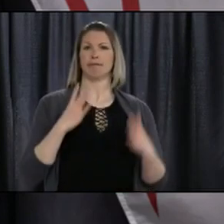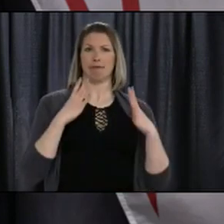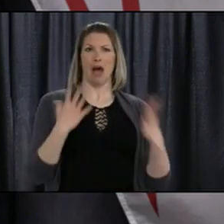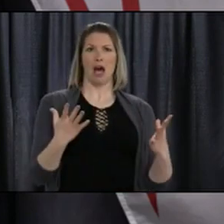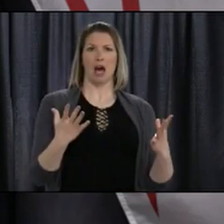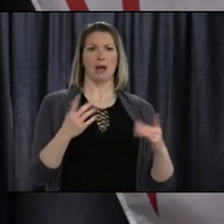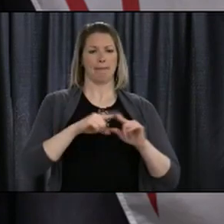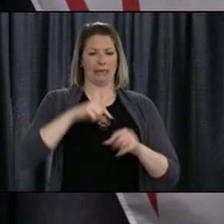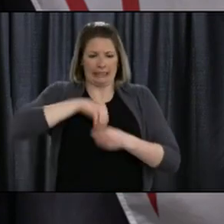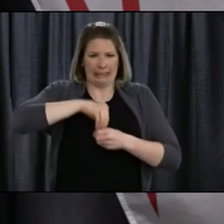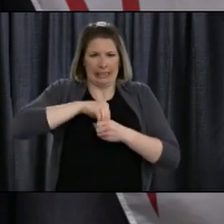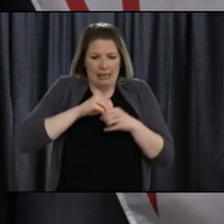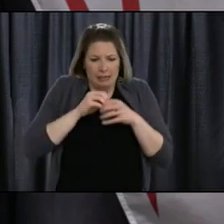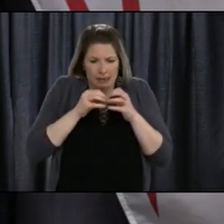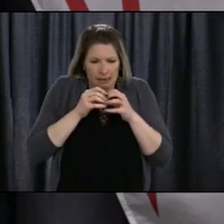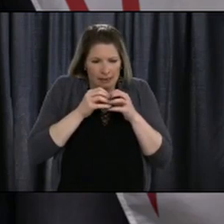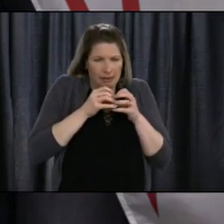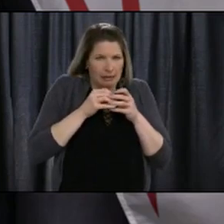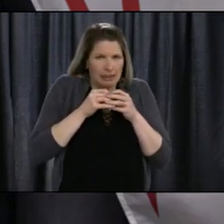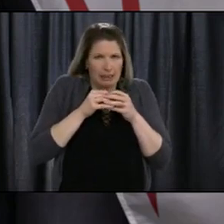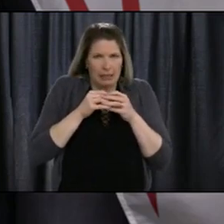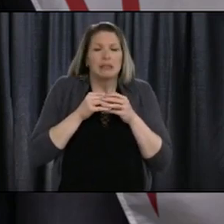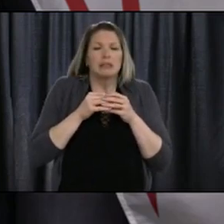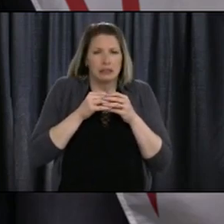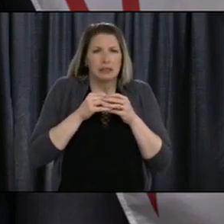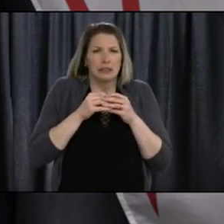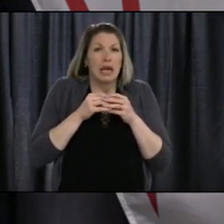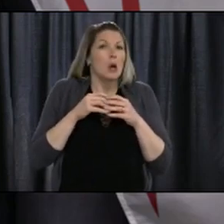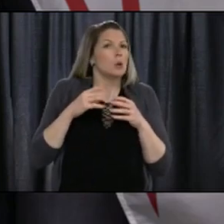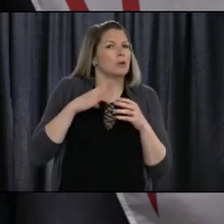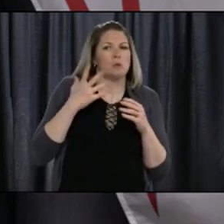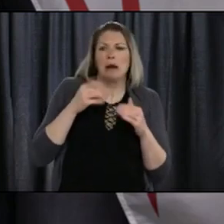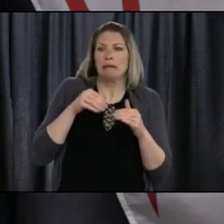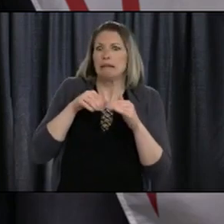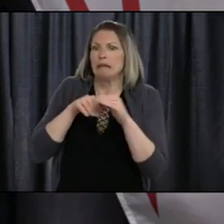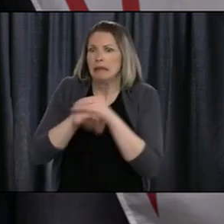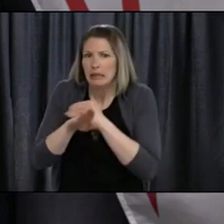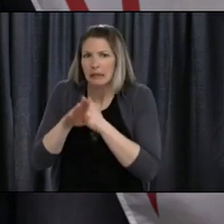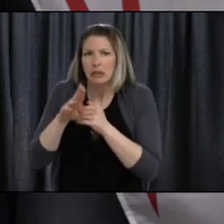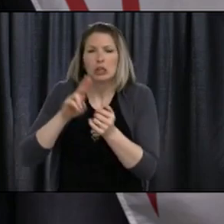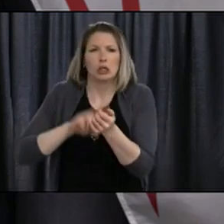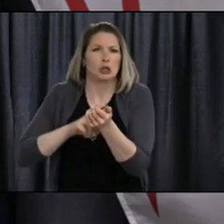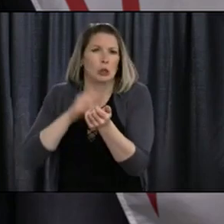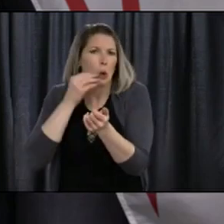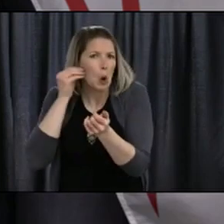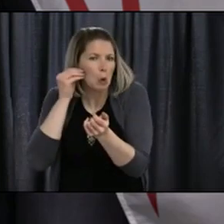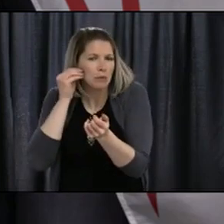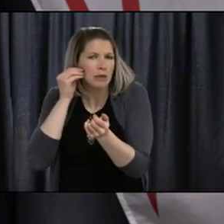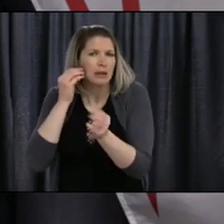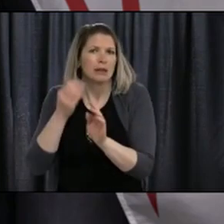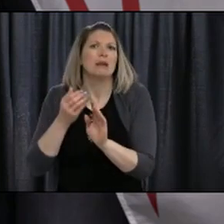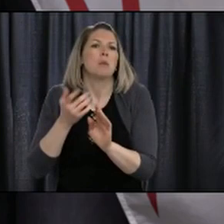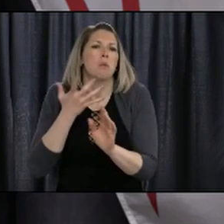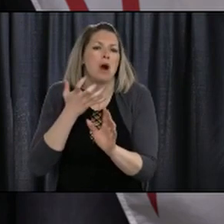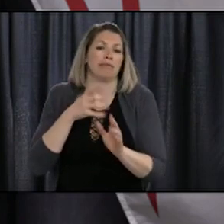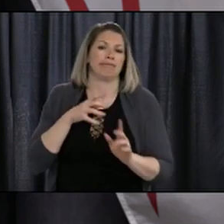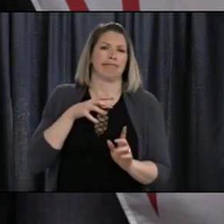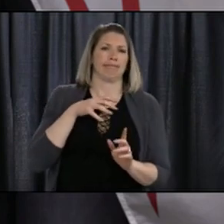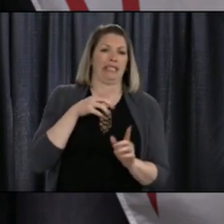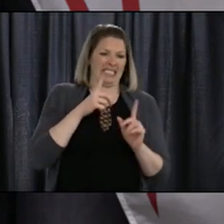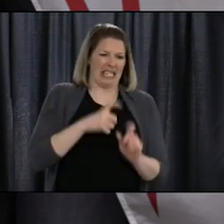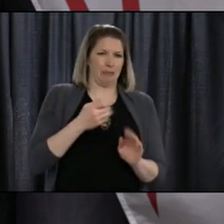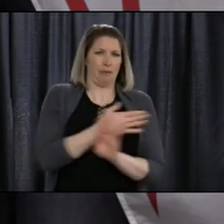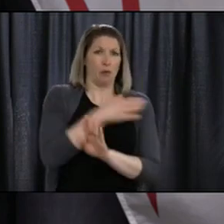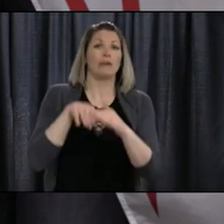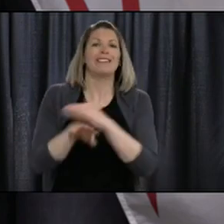and positive, there are bigger ramifications with regard to causing an outbreak, for example, in a long-term care facility. If we're